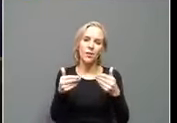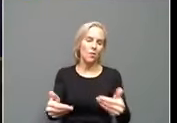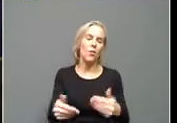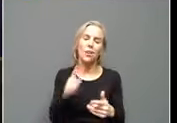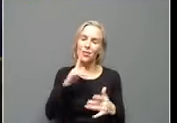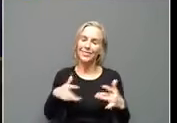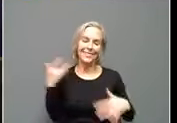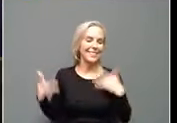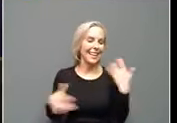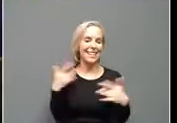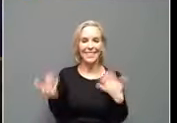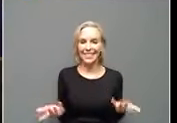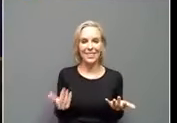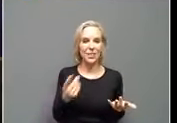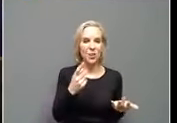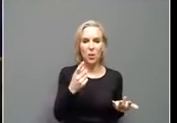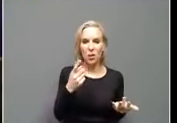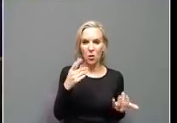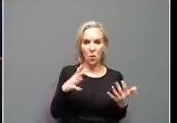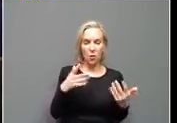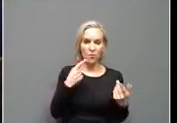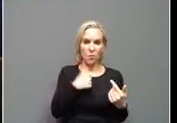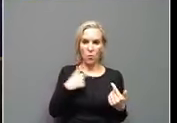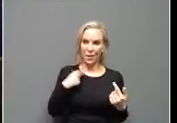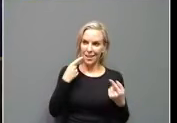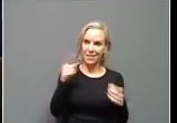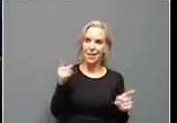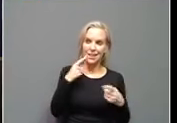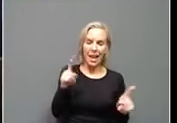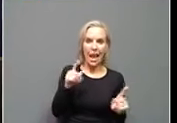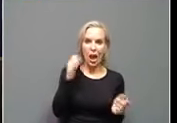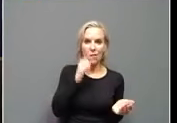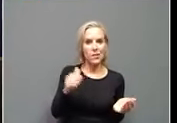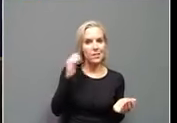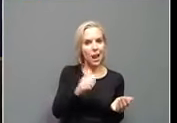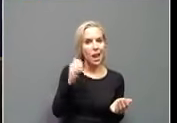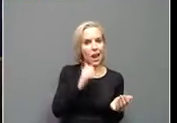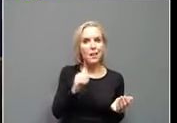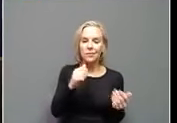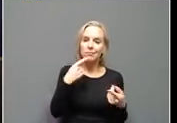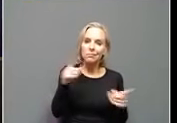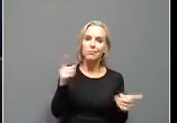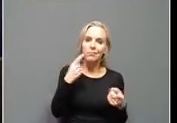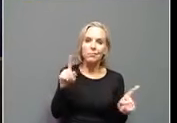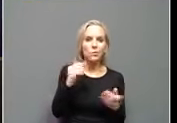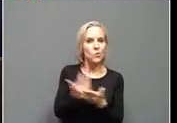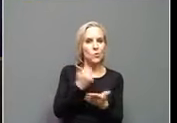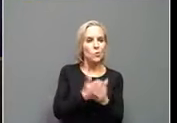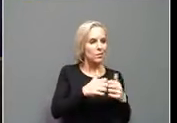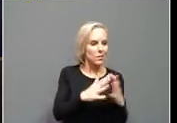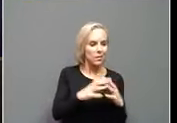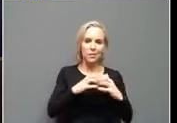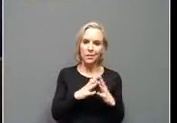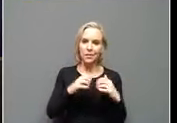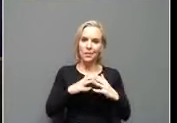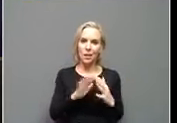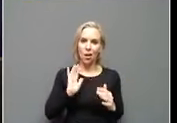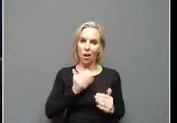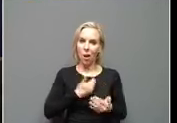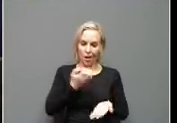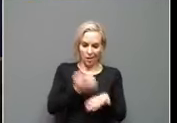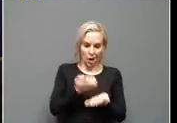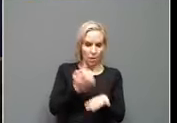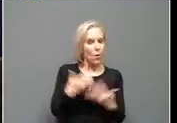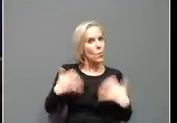We're having one, two, three of these announcements just about every day, as I'm going to talk about in a minute. Our economy is not only heating